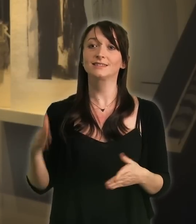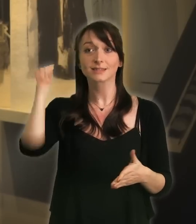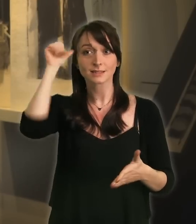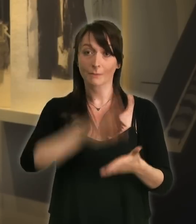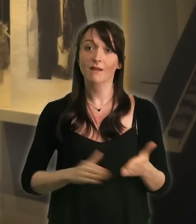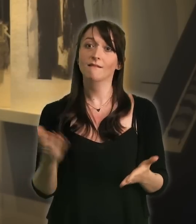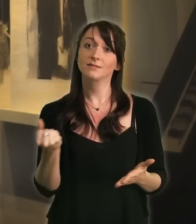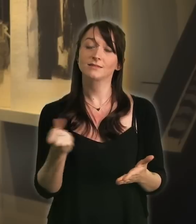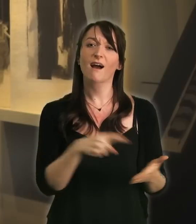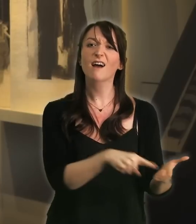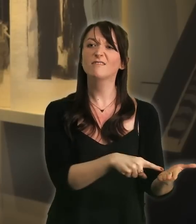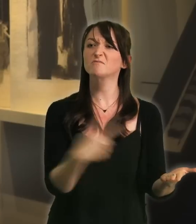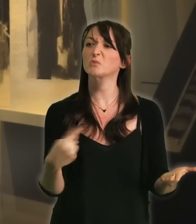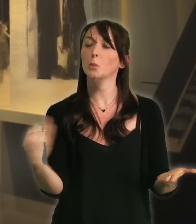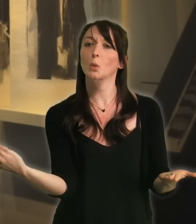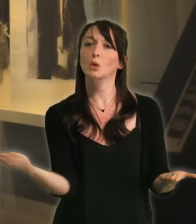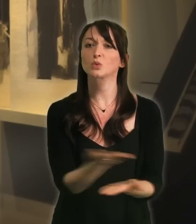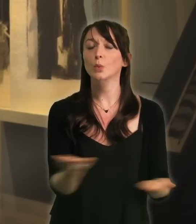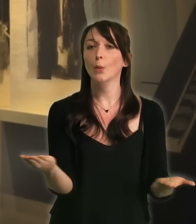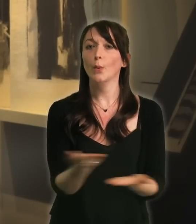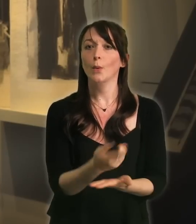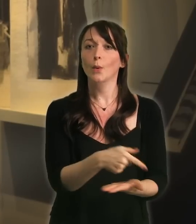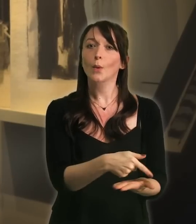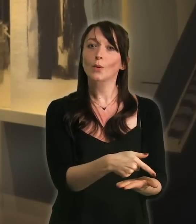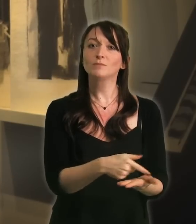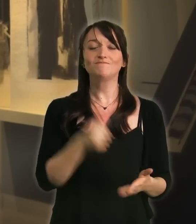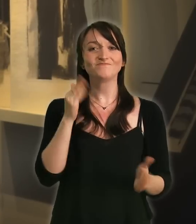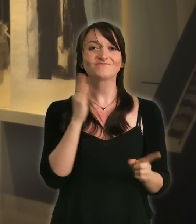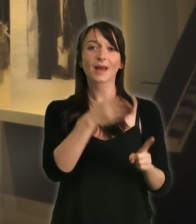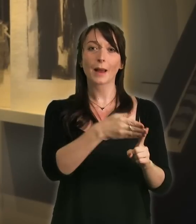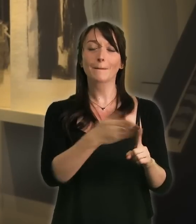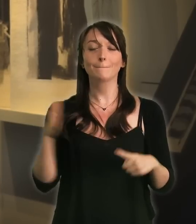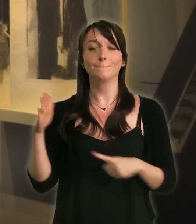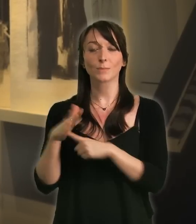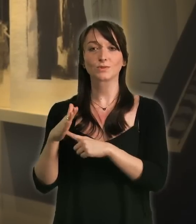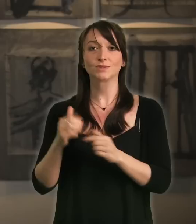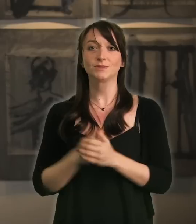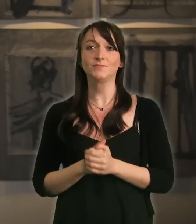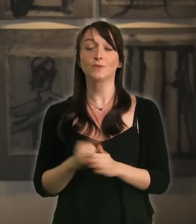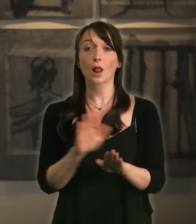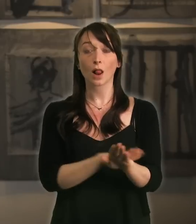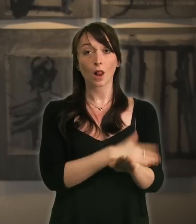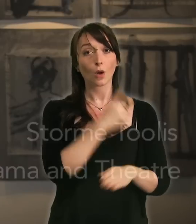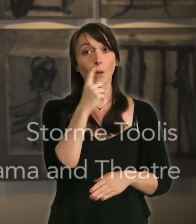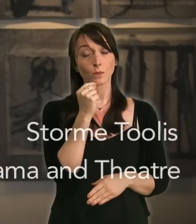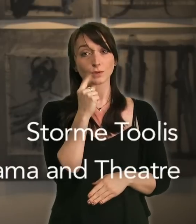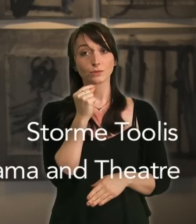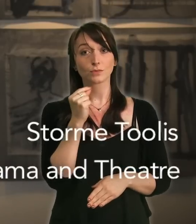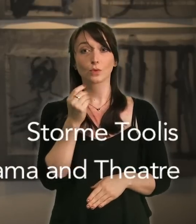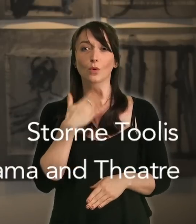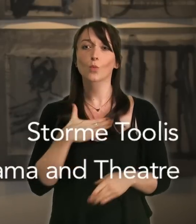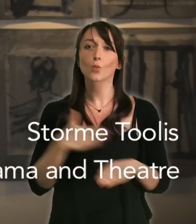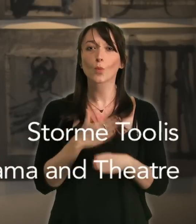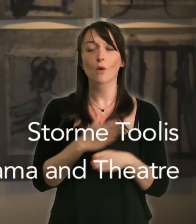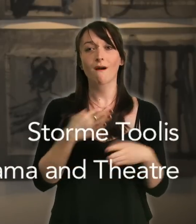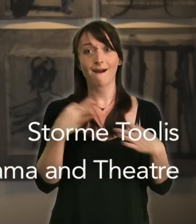and it's just so that they have someone someone to talk to really I think that's our main aim. Well I'm looking to pursue a professional